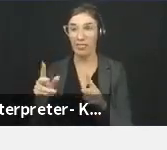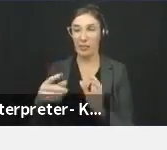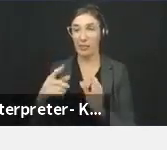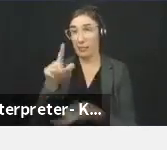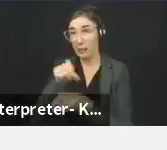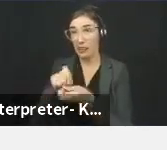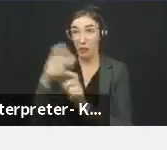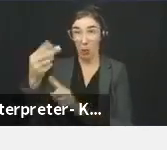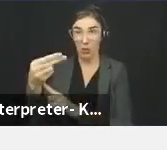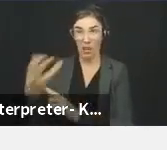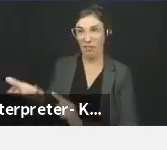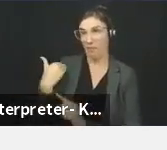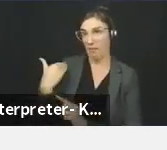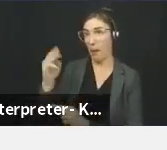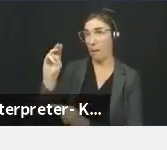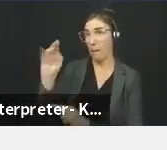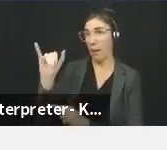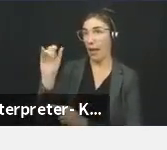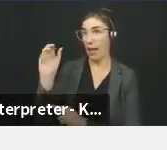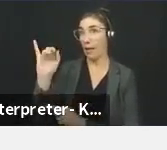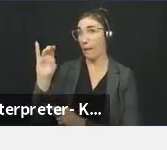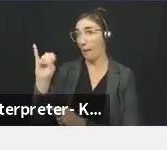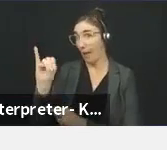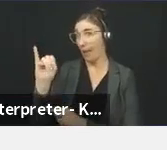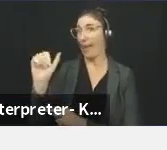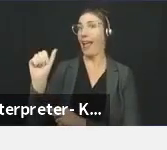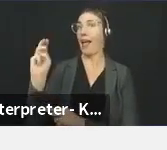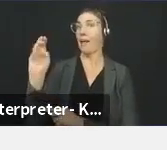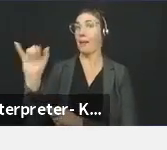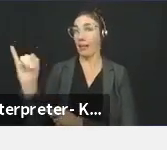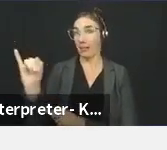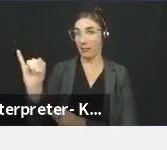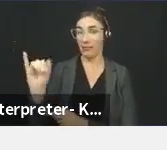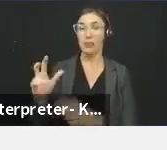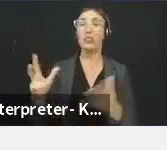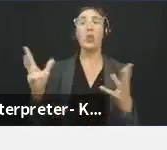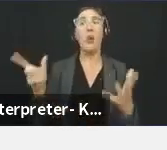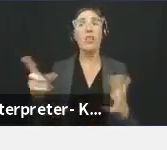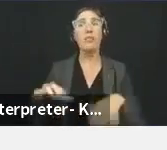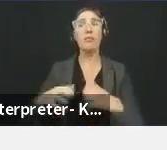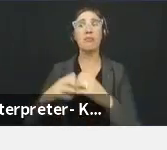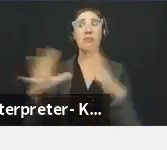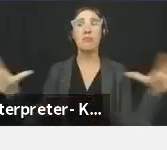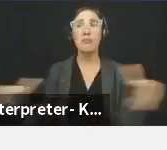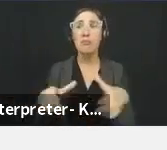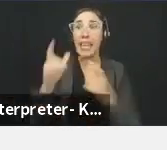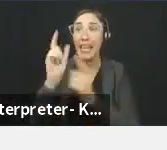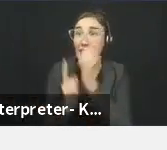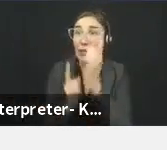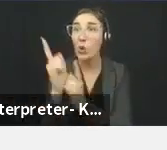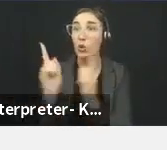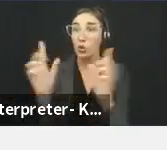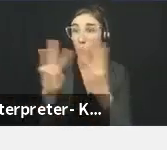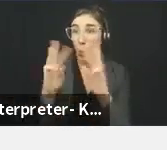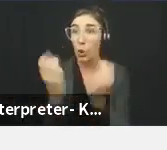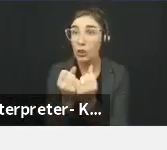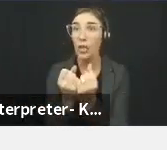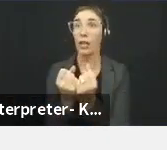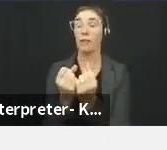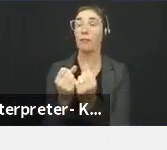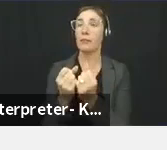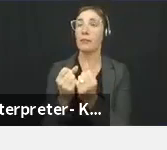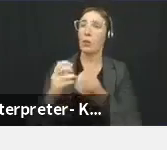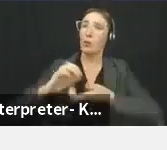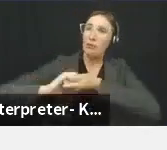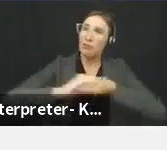The commission recently held an in-person solidarity building workshop with different community groups. We expect to announce additional